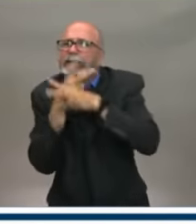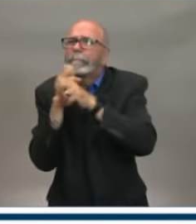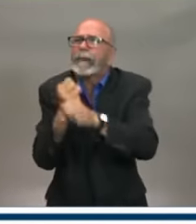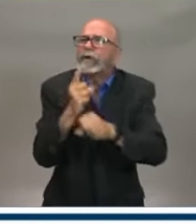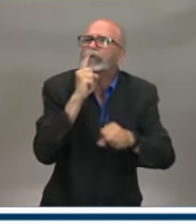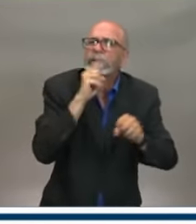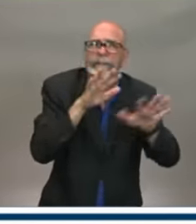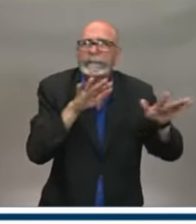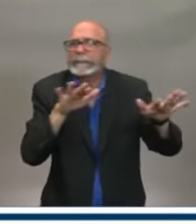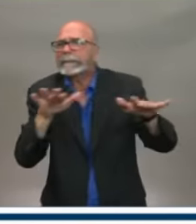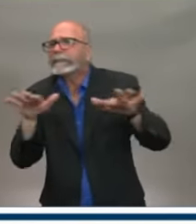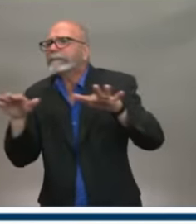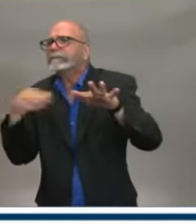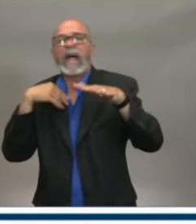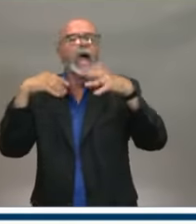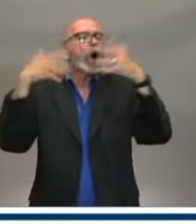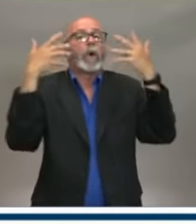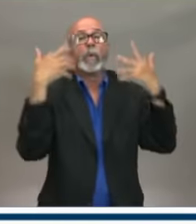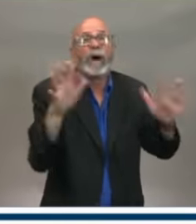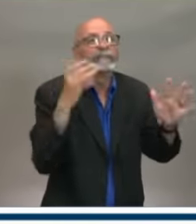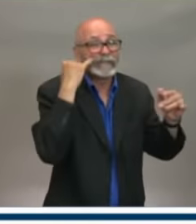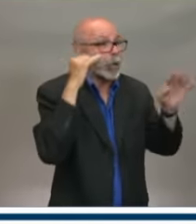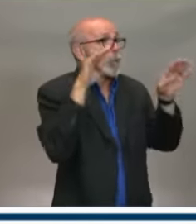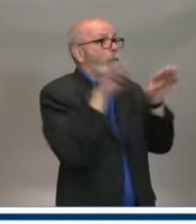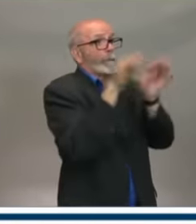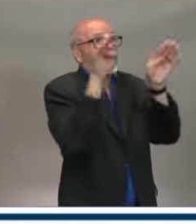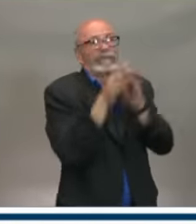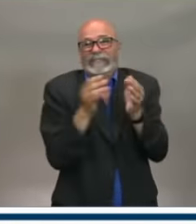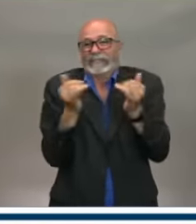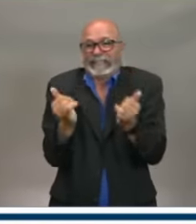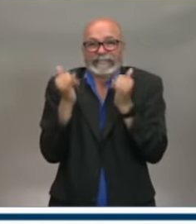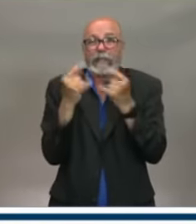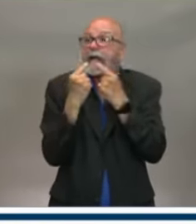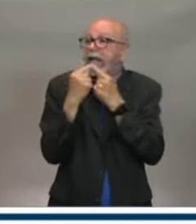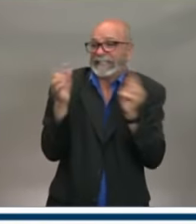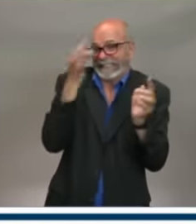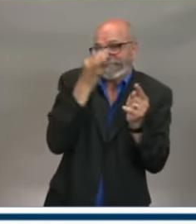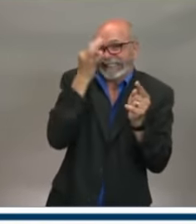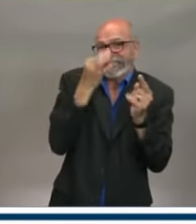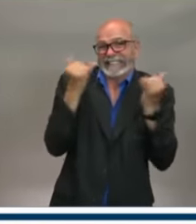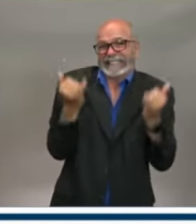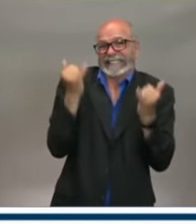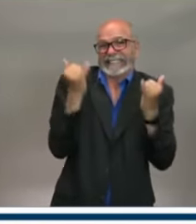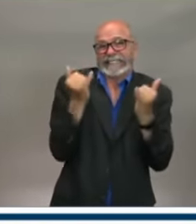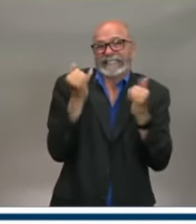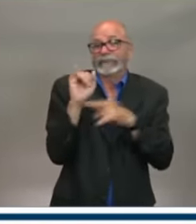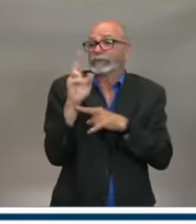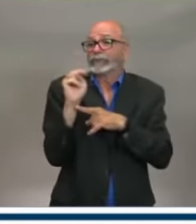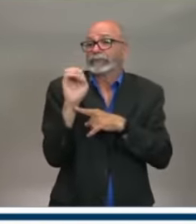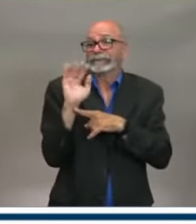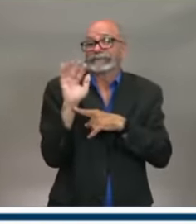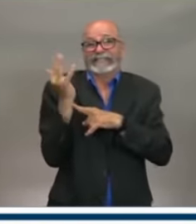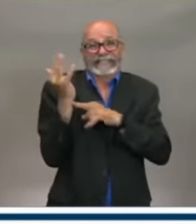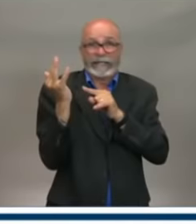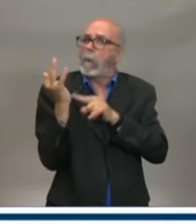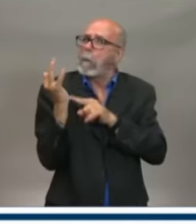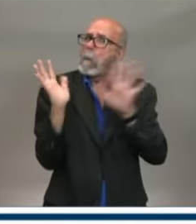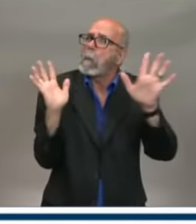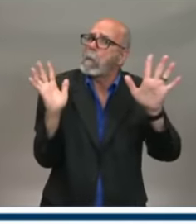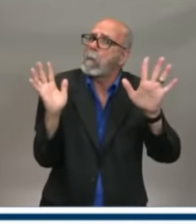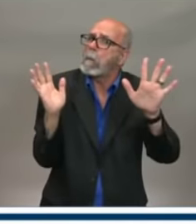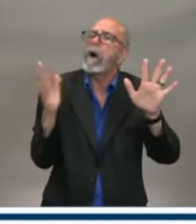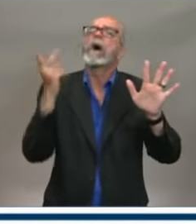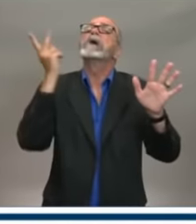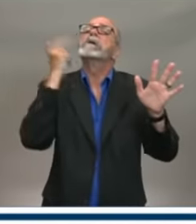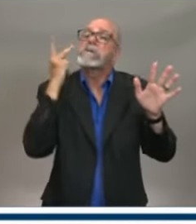large part of our society by the announcements today that inherently does inject some level, increased level of risk of COVID-19, and